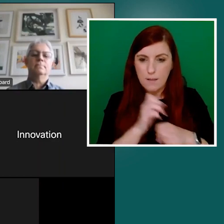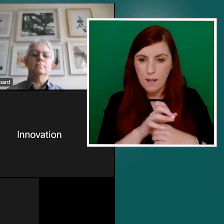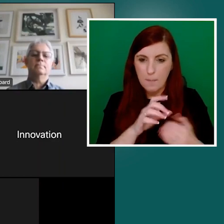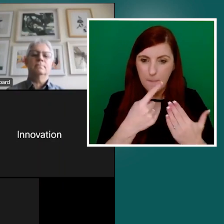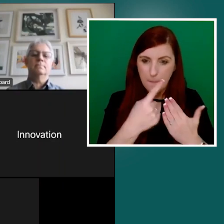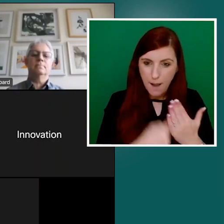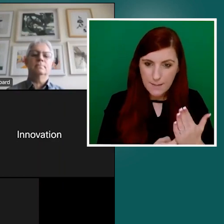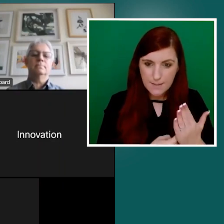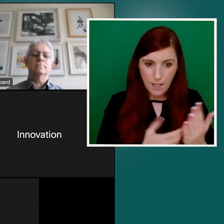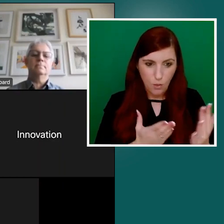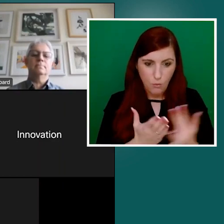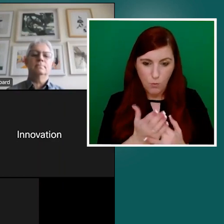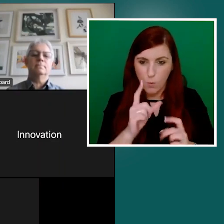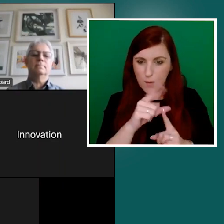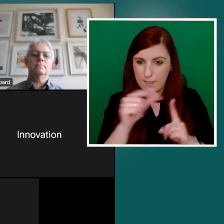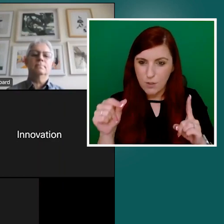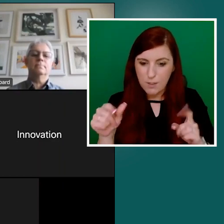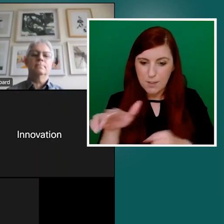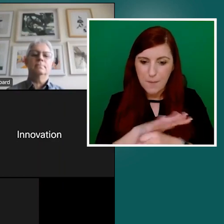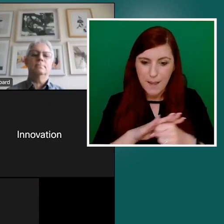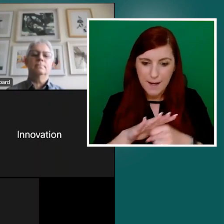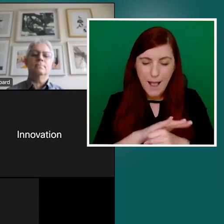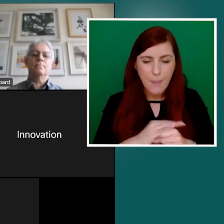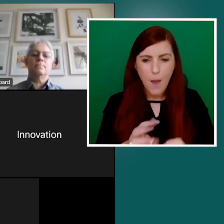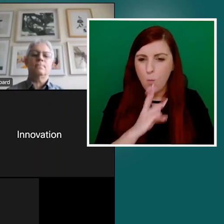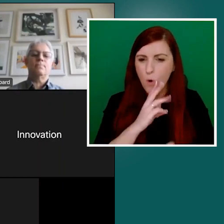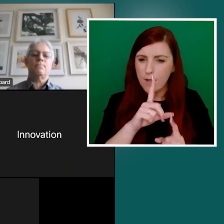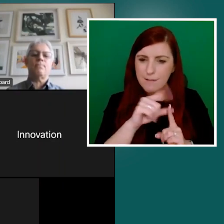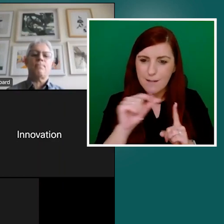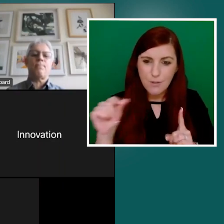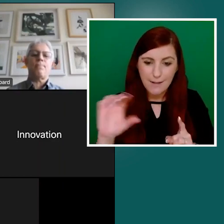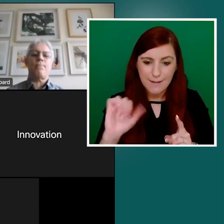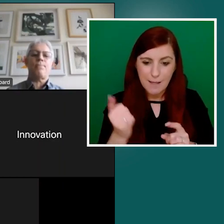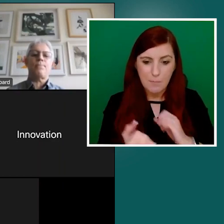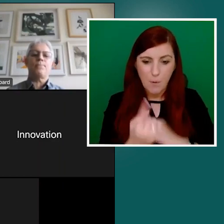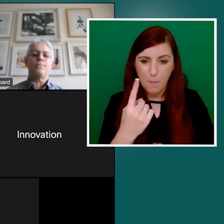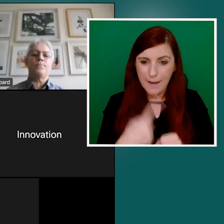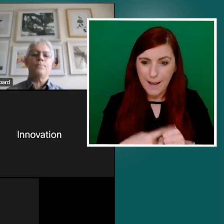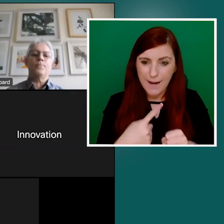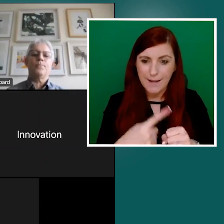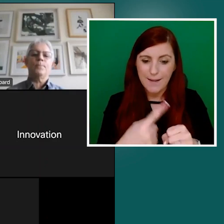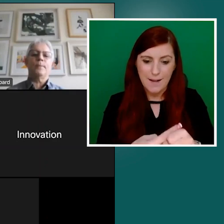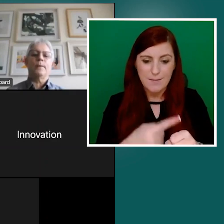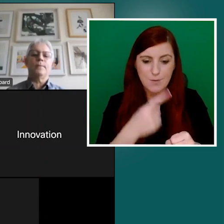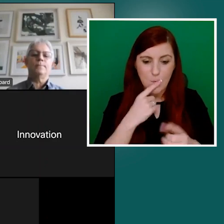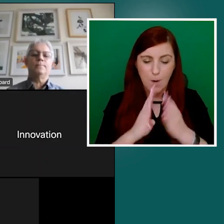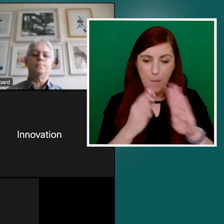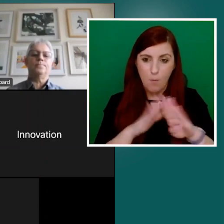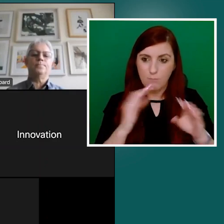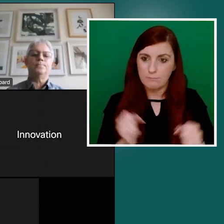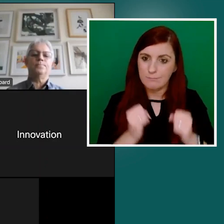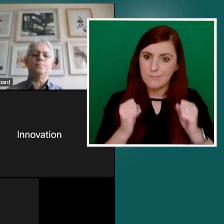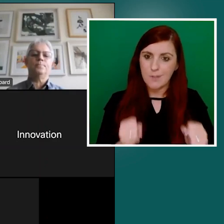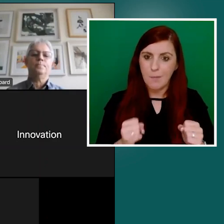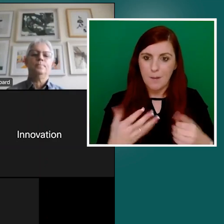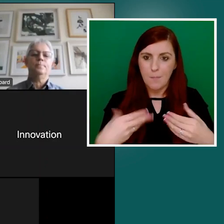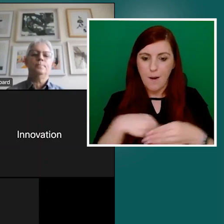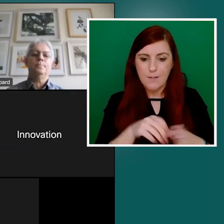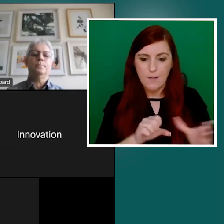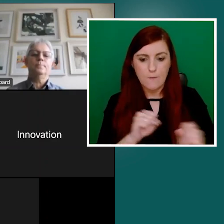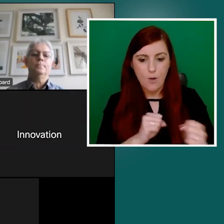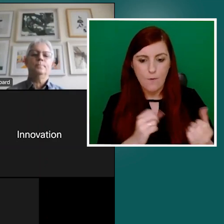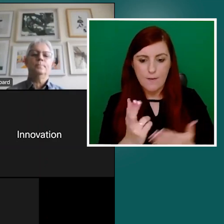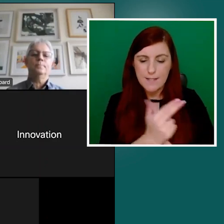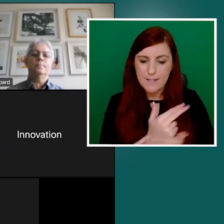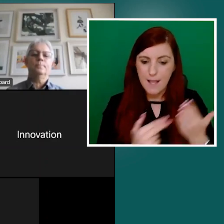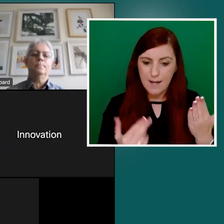again, that term digital keeps coming up because clearly that's becoming so much the dominant part of service design at this stage. Donald